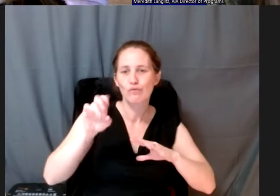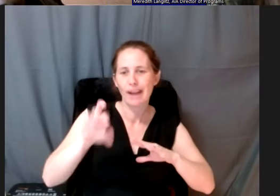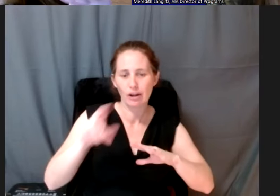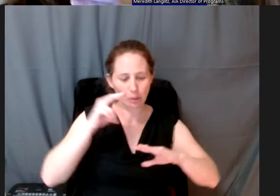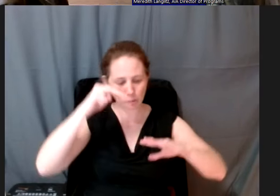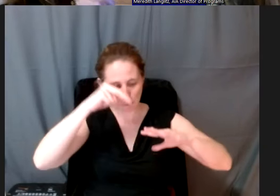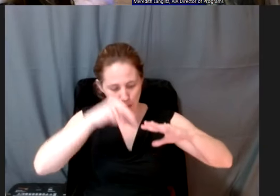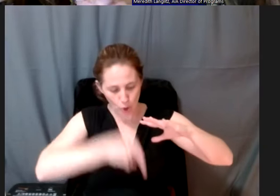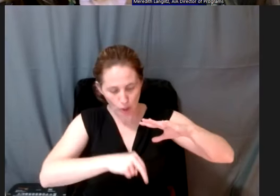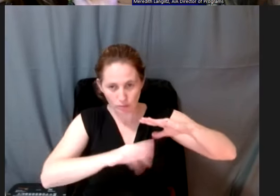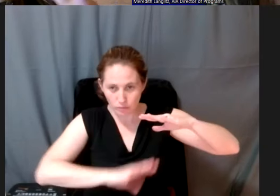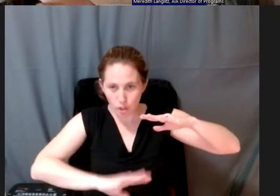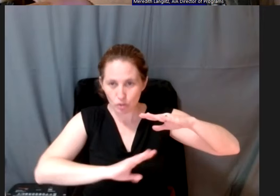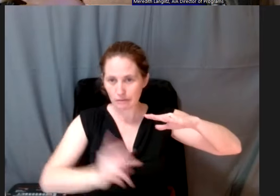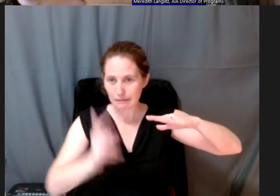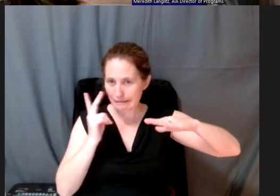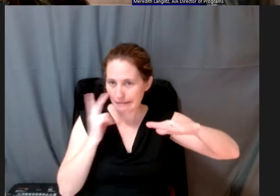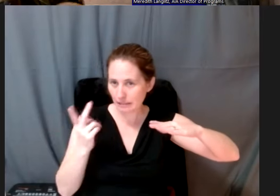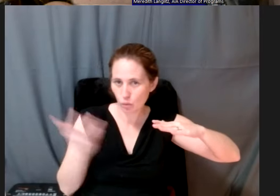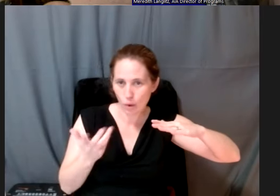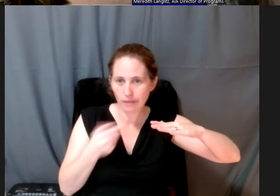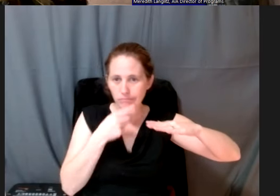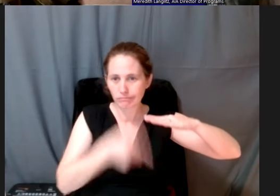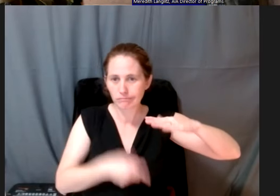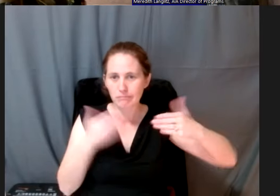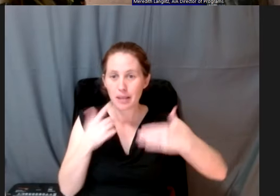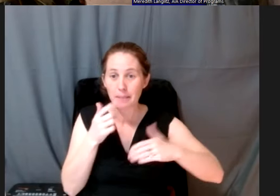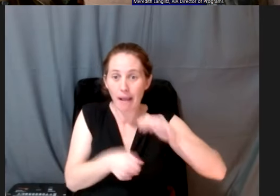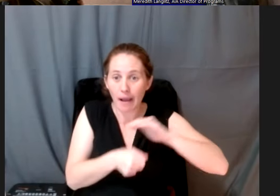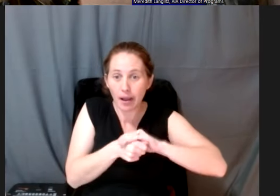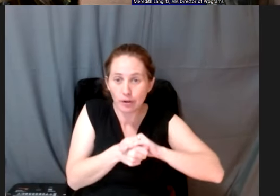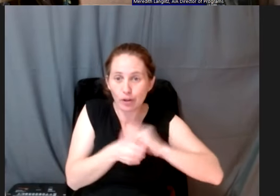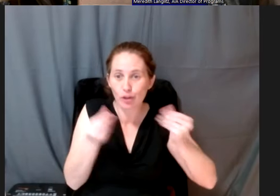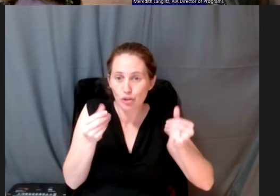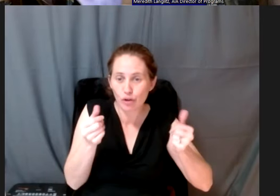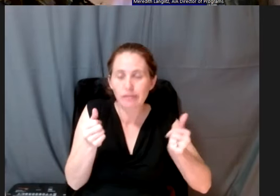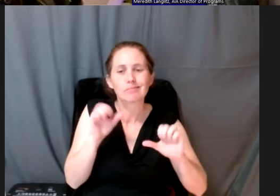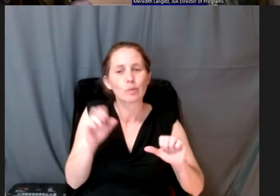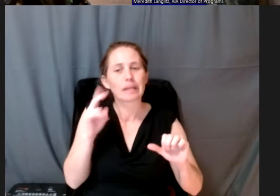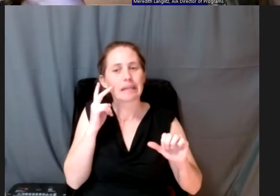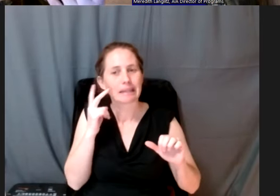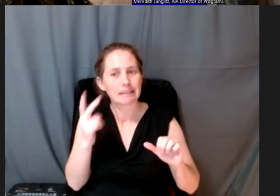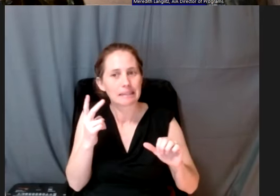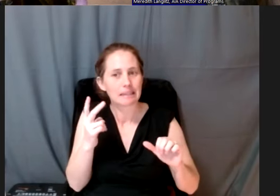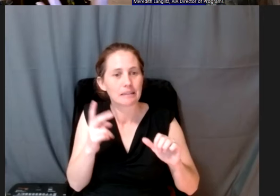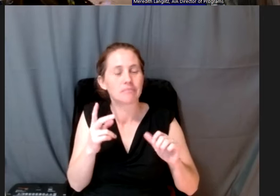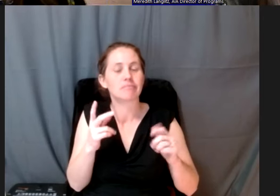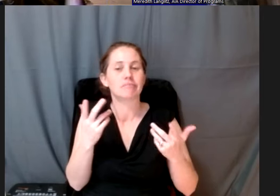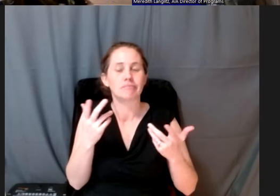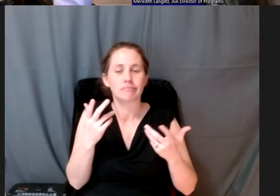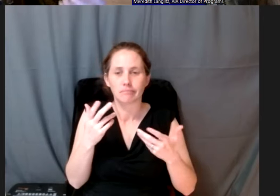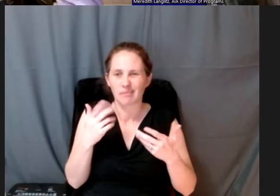peek under the ground surface to get a sense for what might be underneath that surface so that we can then have a broader